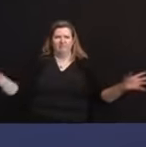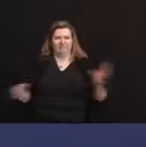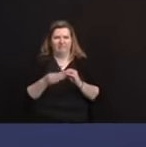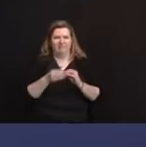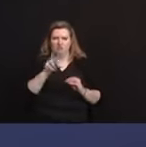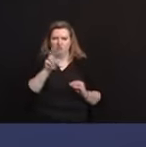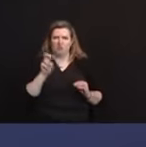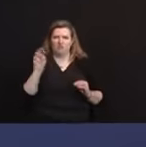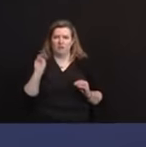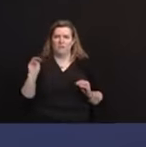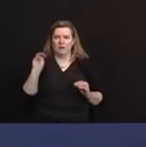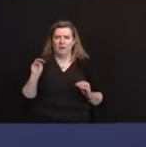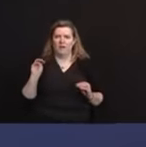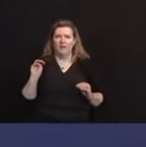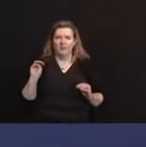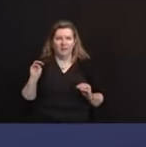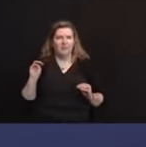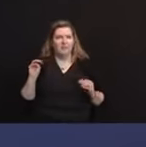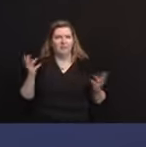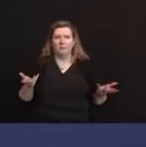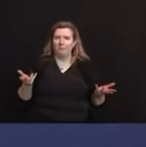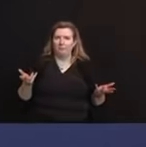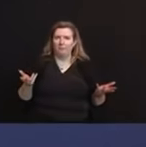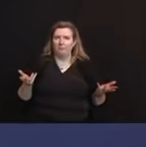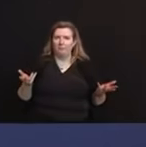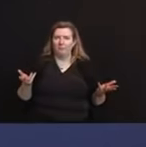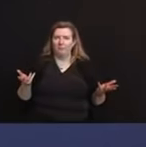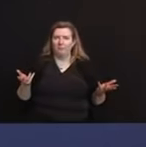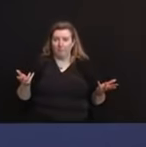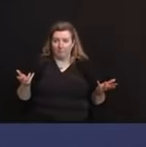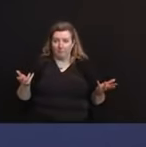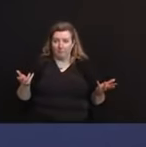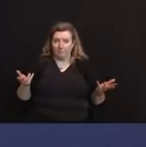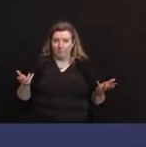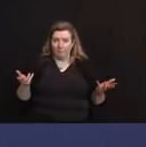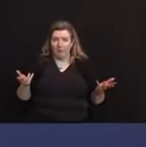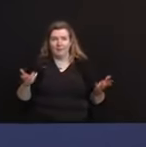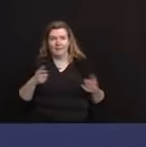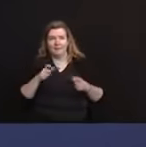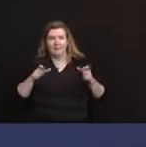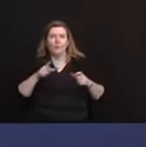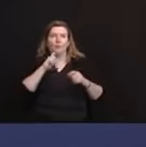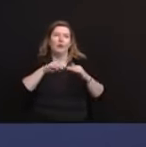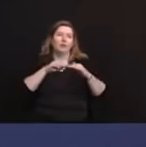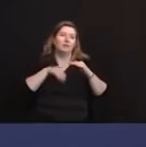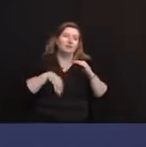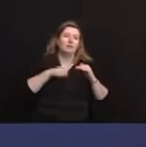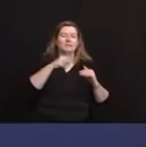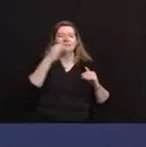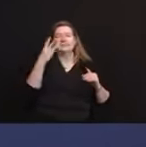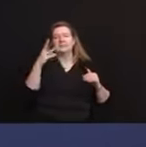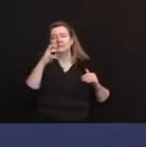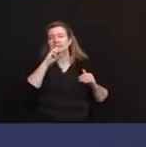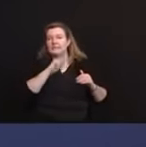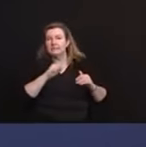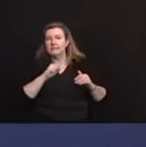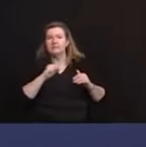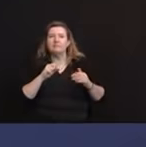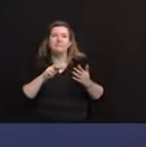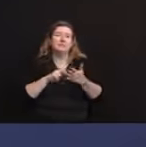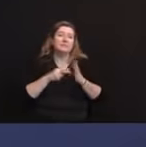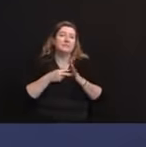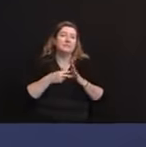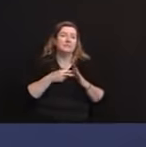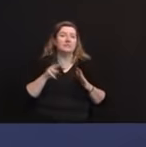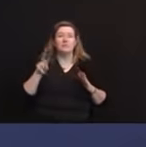number. And then when you take out the folks who were 16 and under, et cetera, you're getting within shouting distance at that point